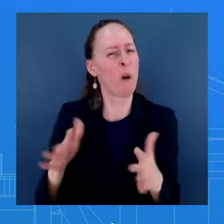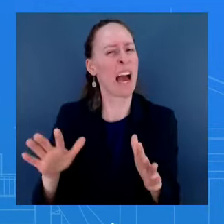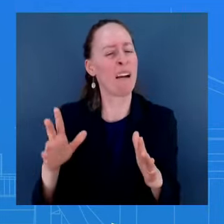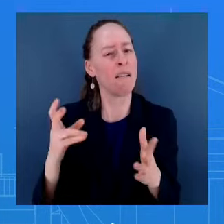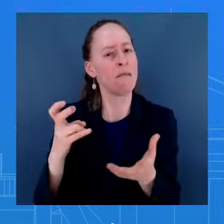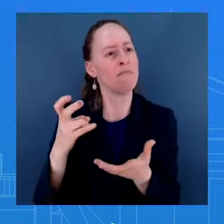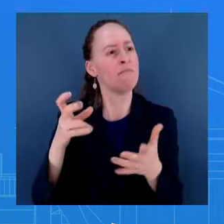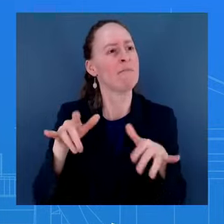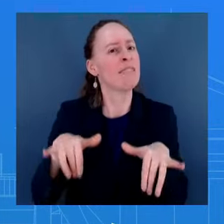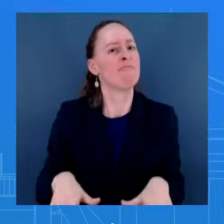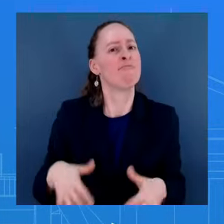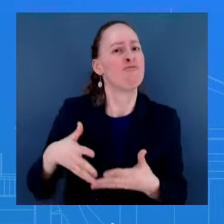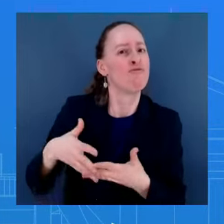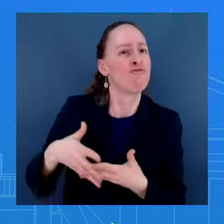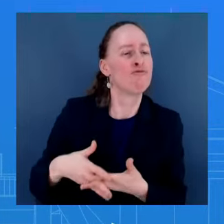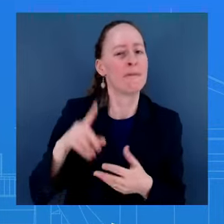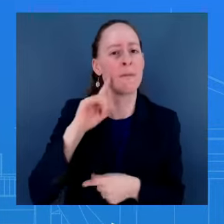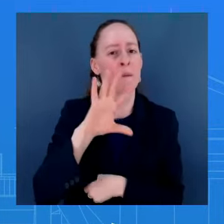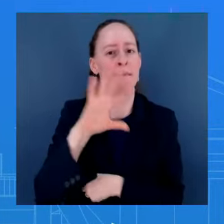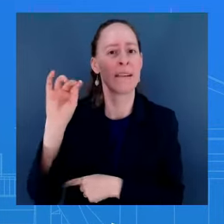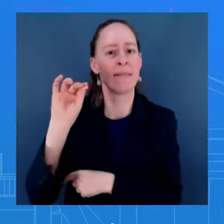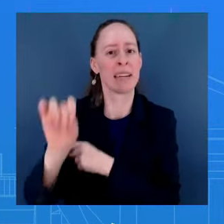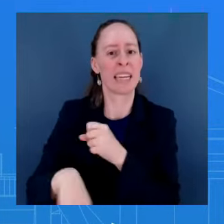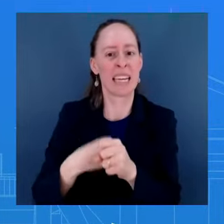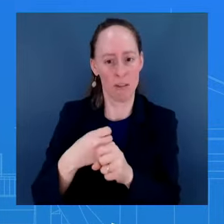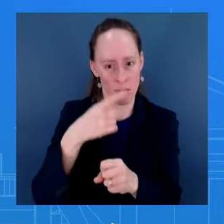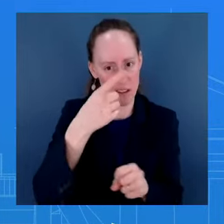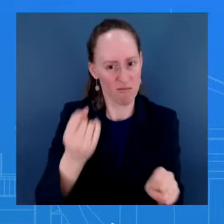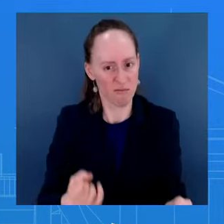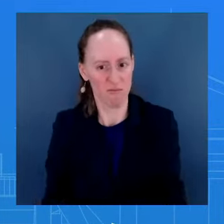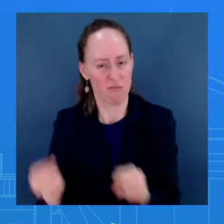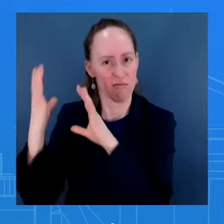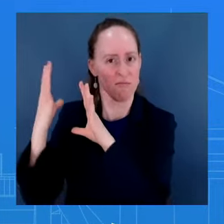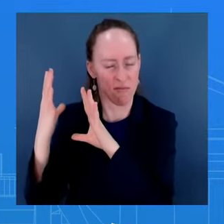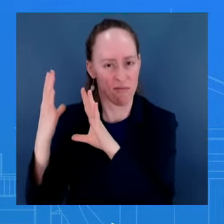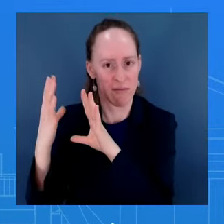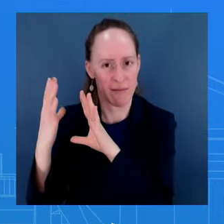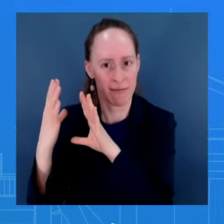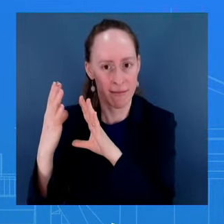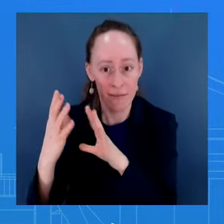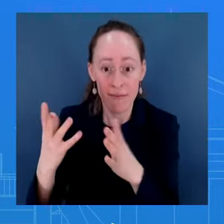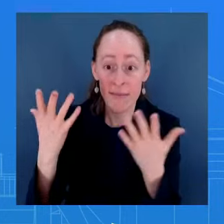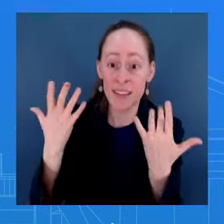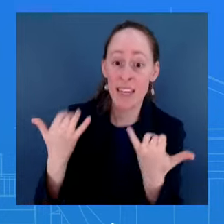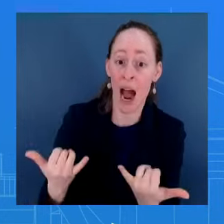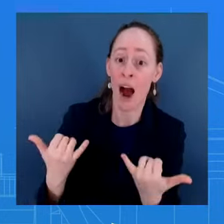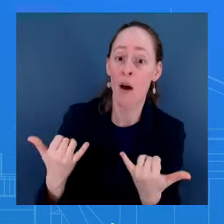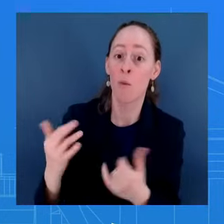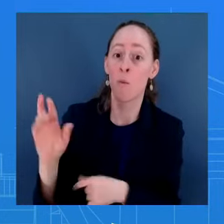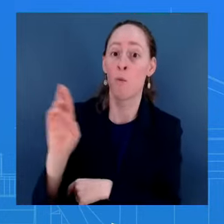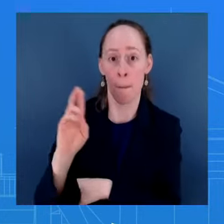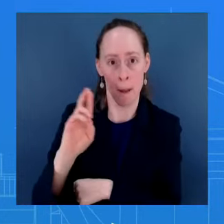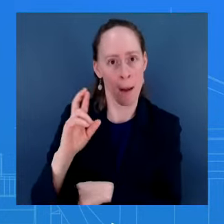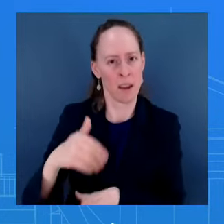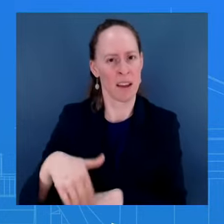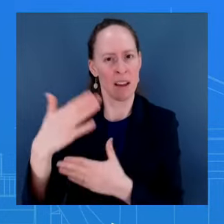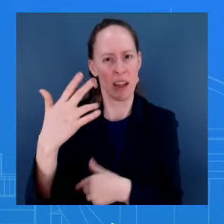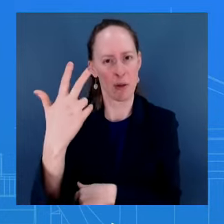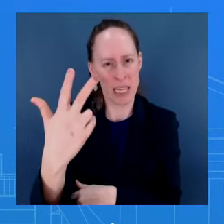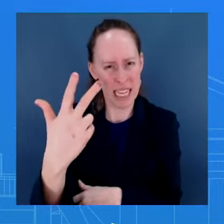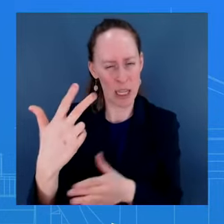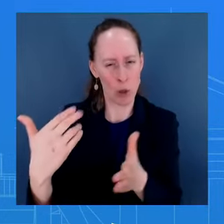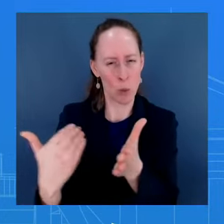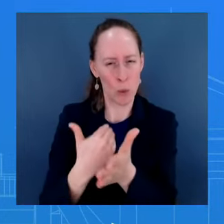see Republicans putting forth three national bans against abortion. That's not